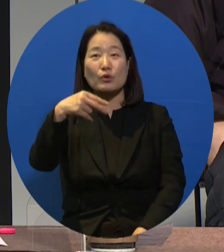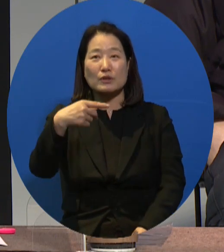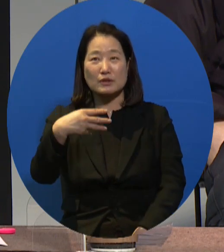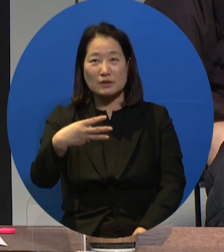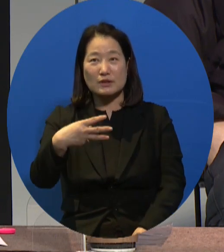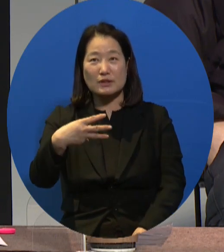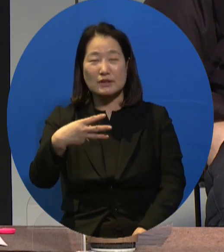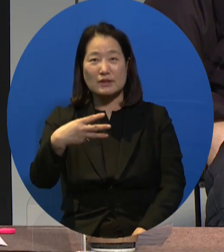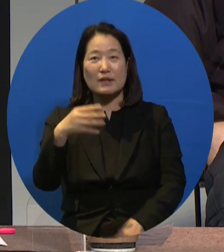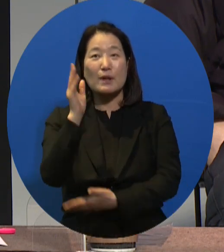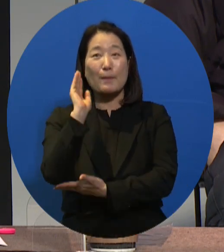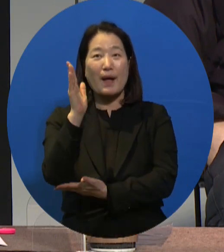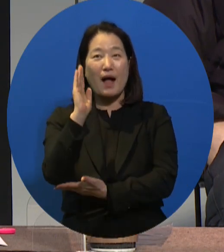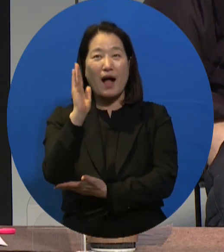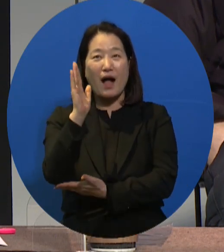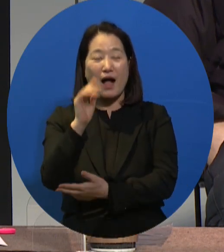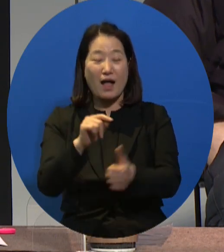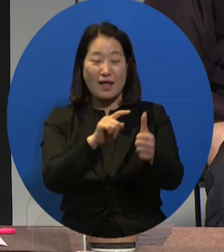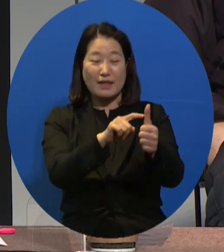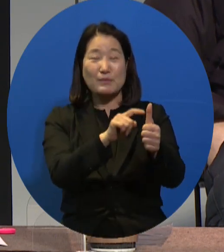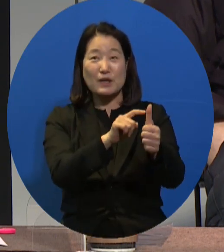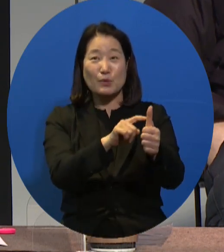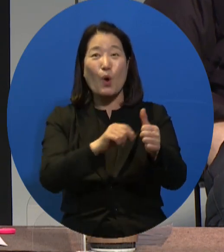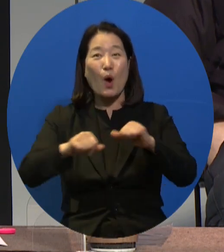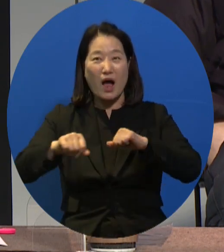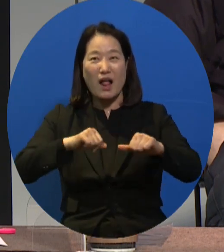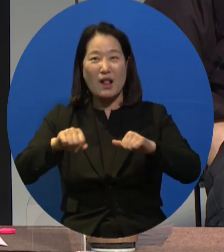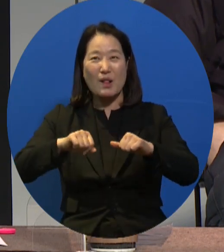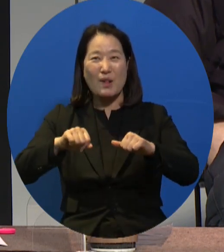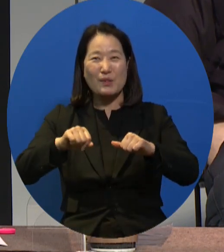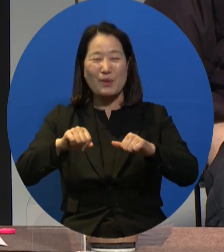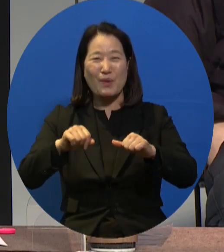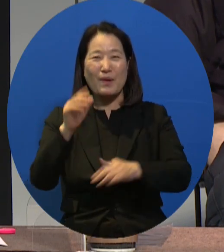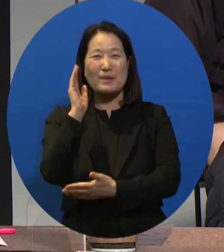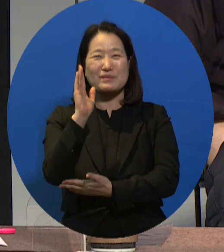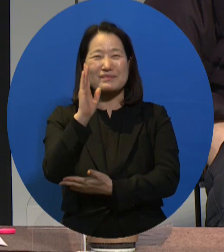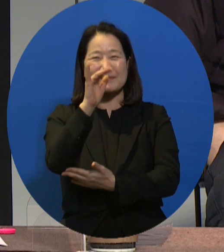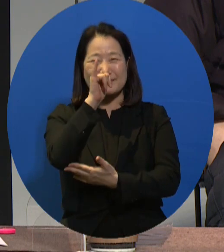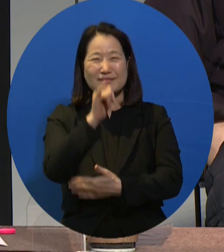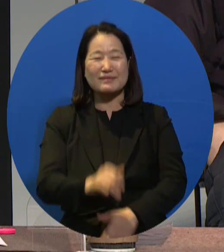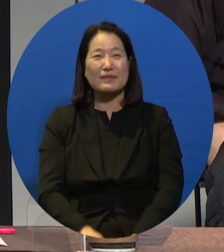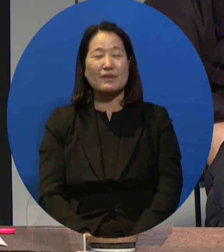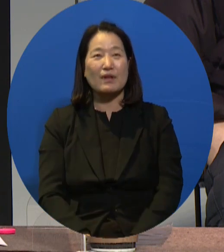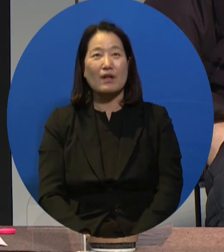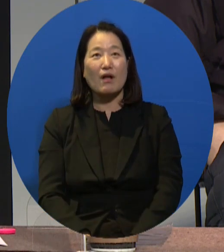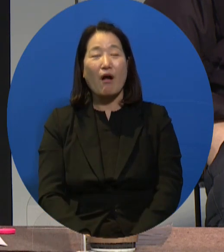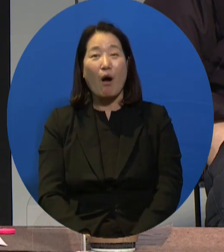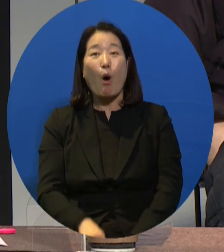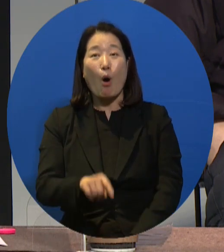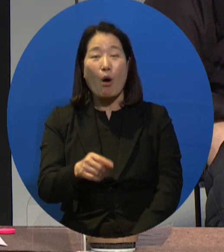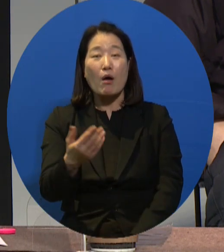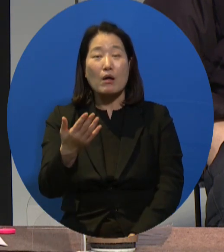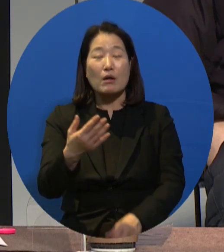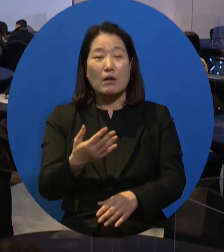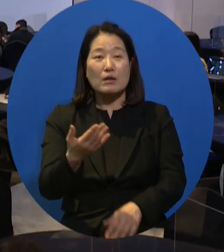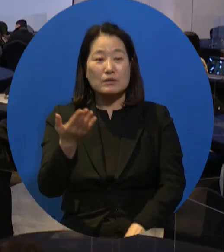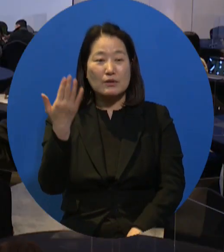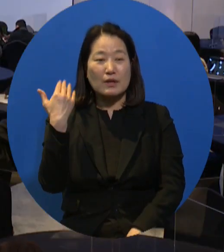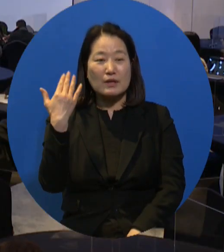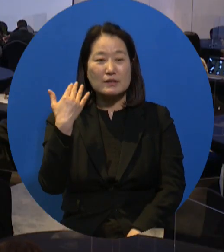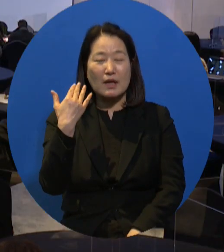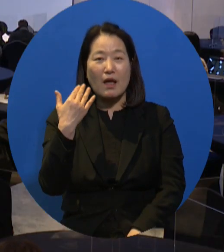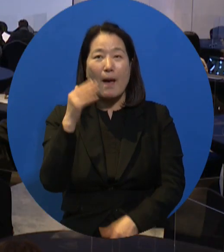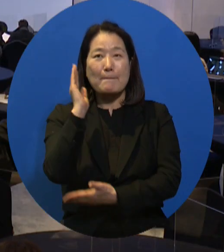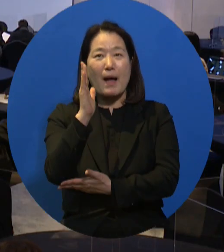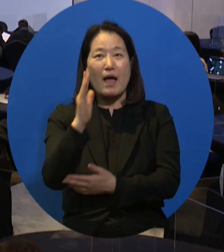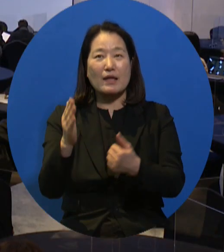Do-hyun from Nodul Gungri for Disability Studies, really helped me